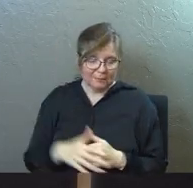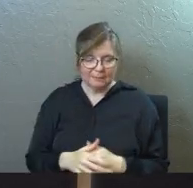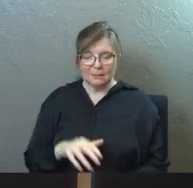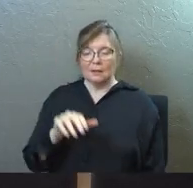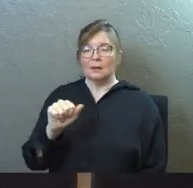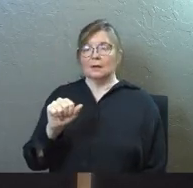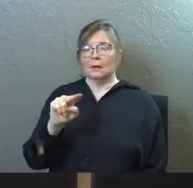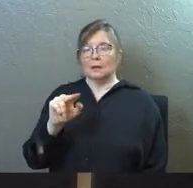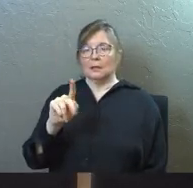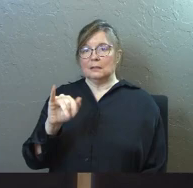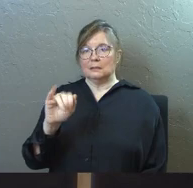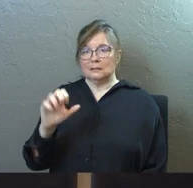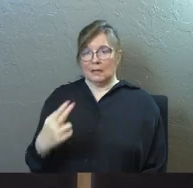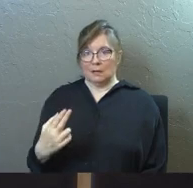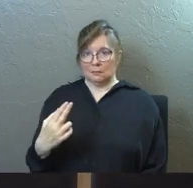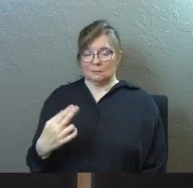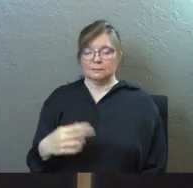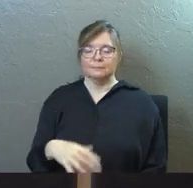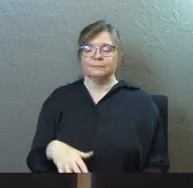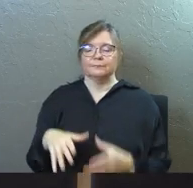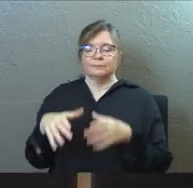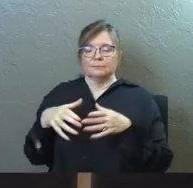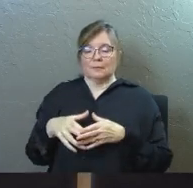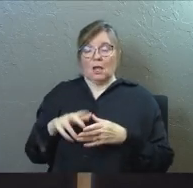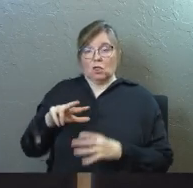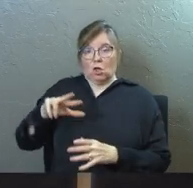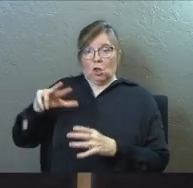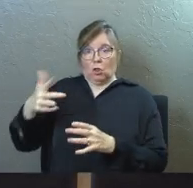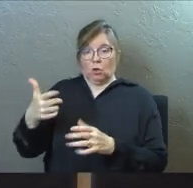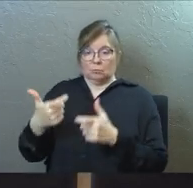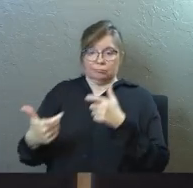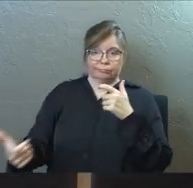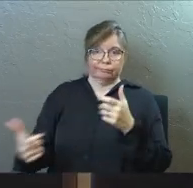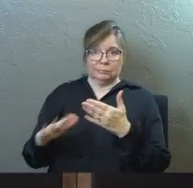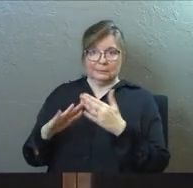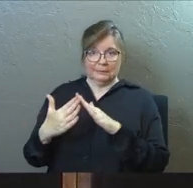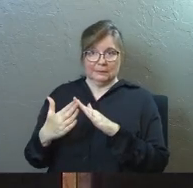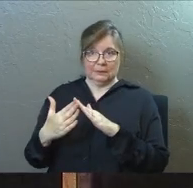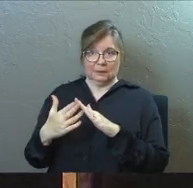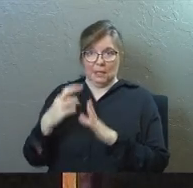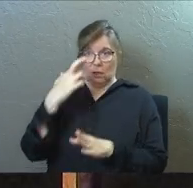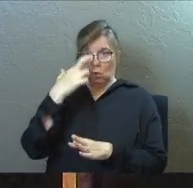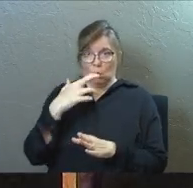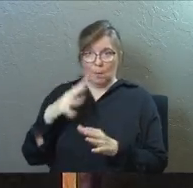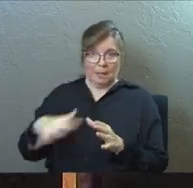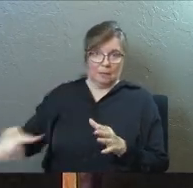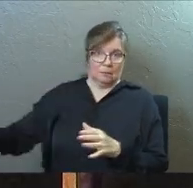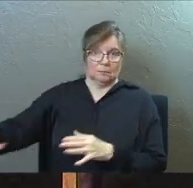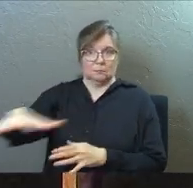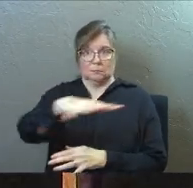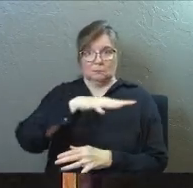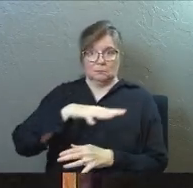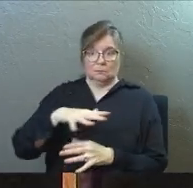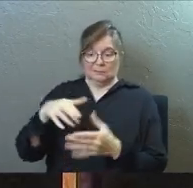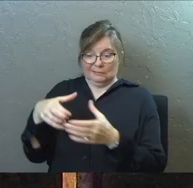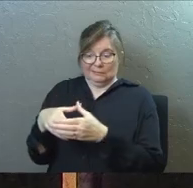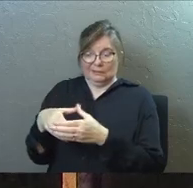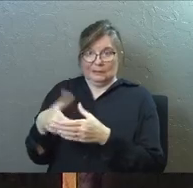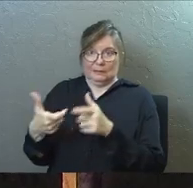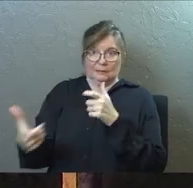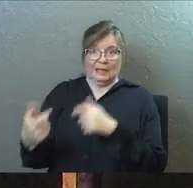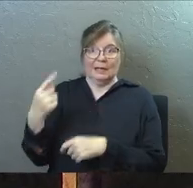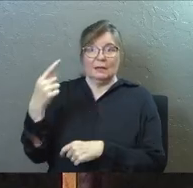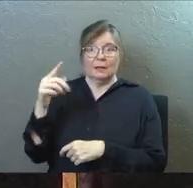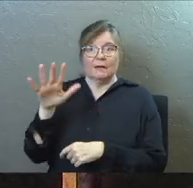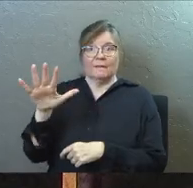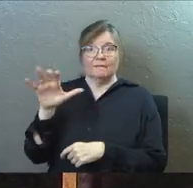Antioch, let's talk about Antioch, Antioch was the third greatest city in the Roman Empire, it's half a million